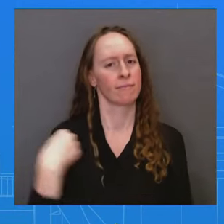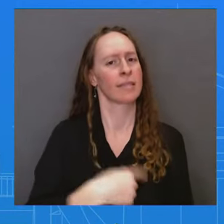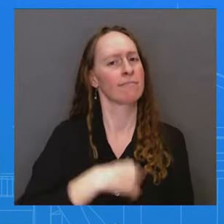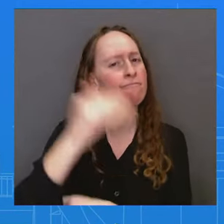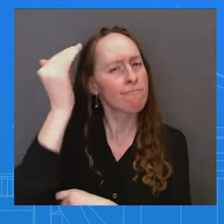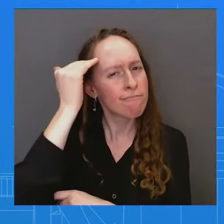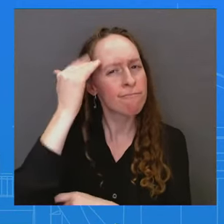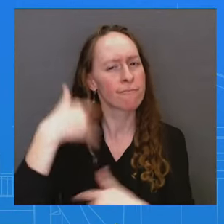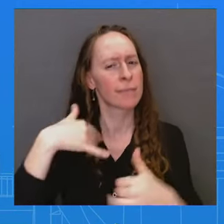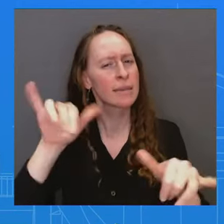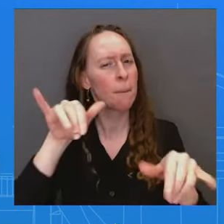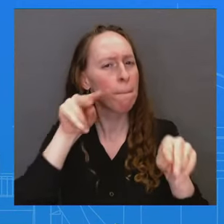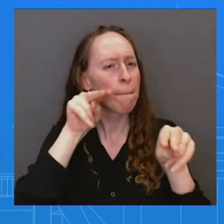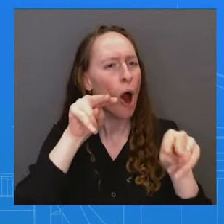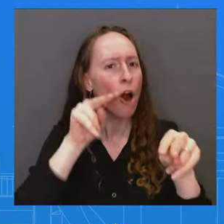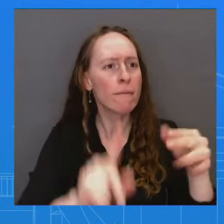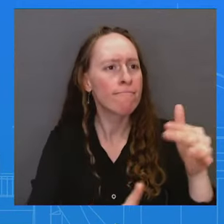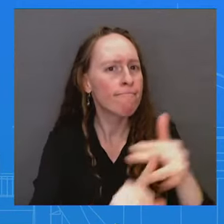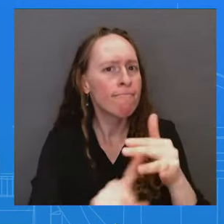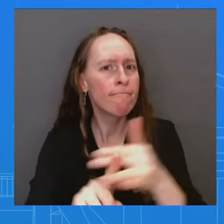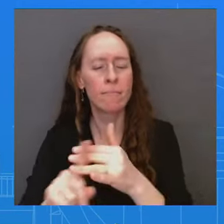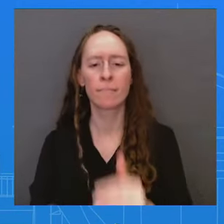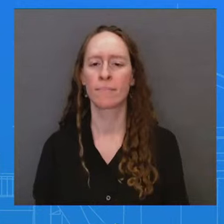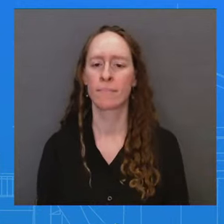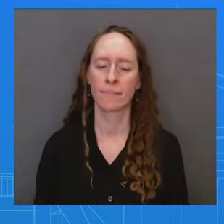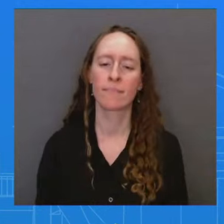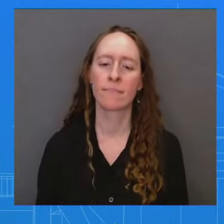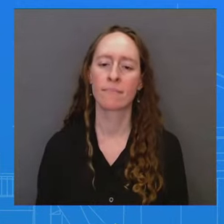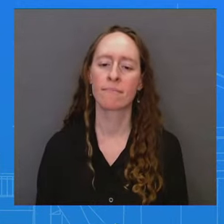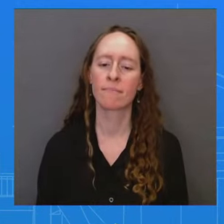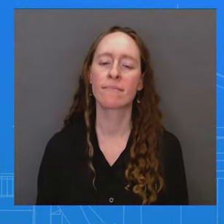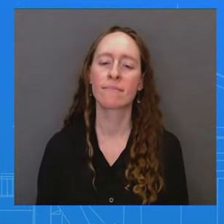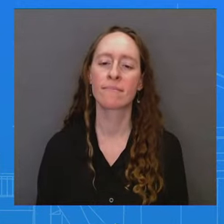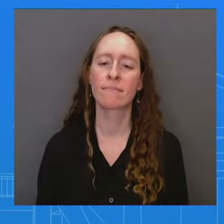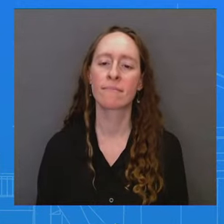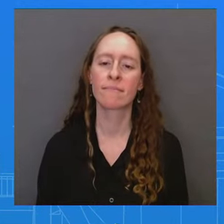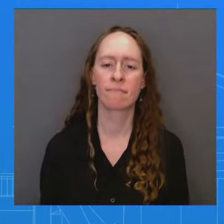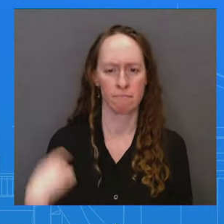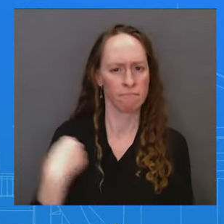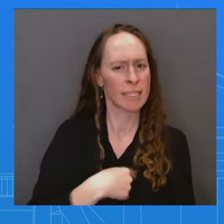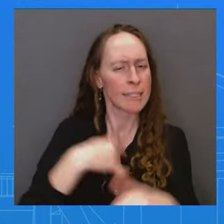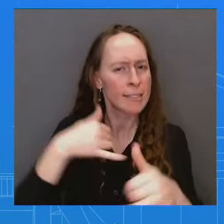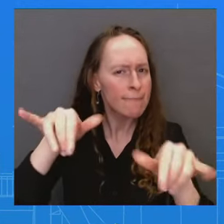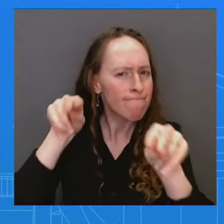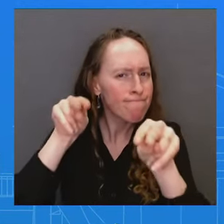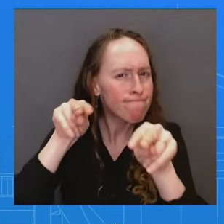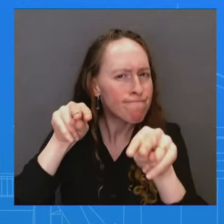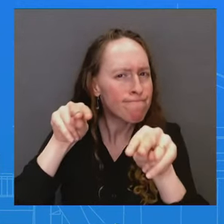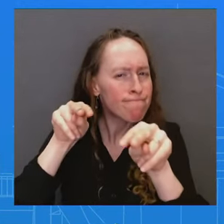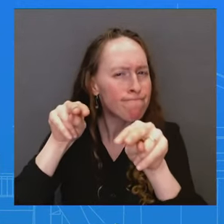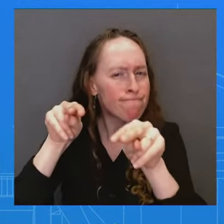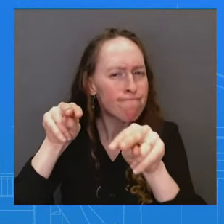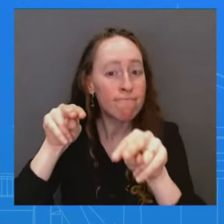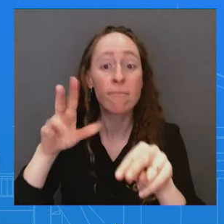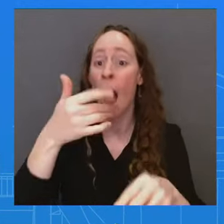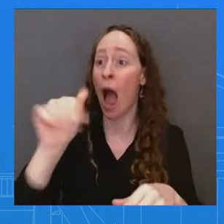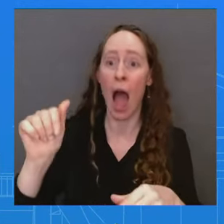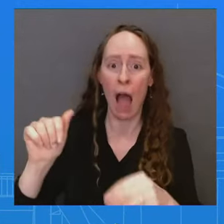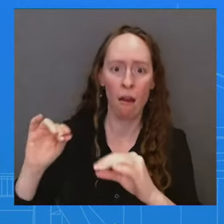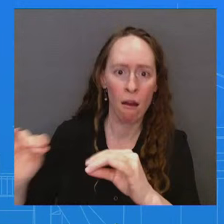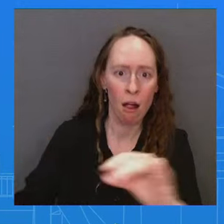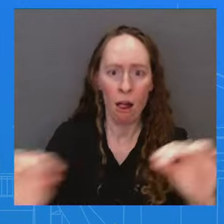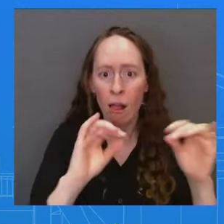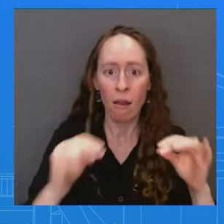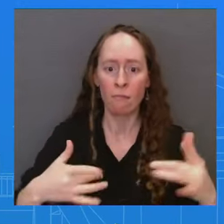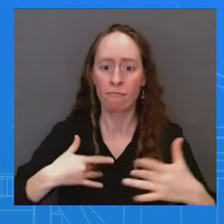monitoring as best we can reports coming out of Lebanon and mindful